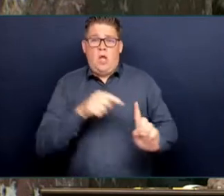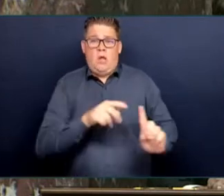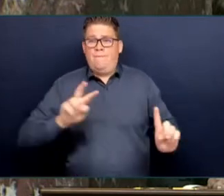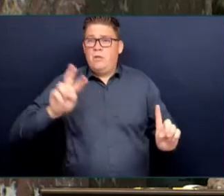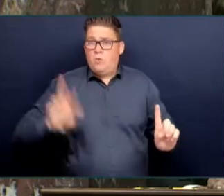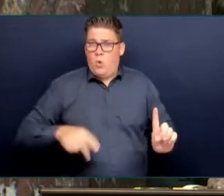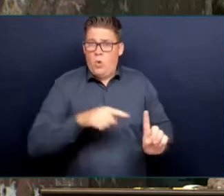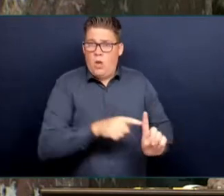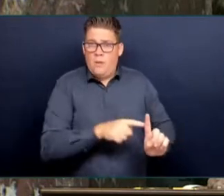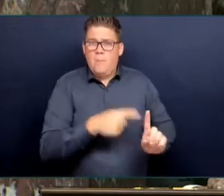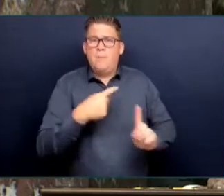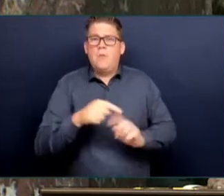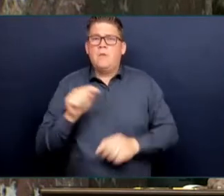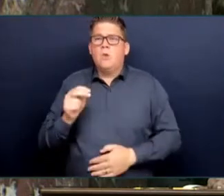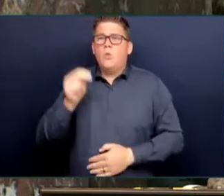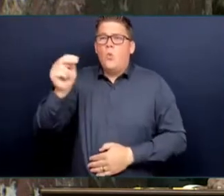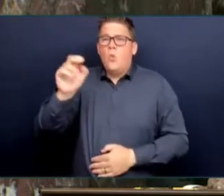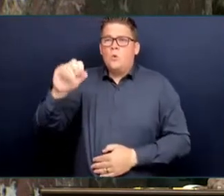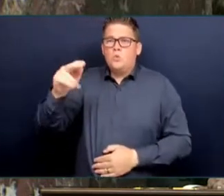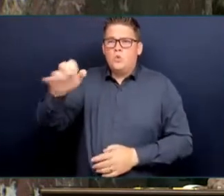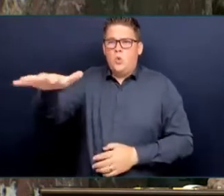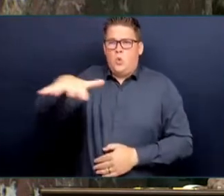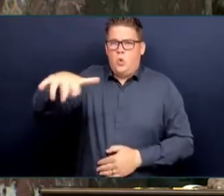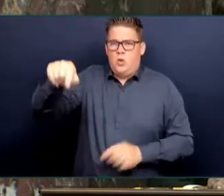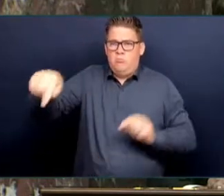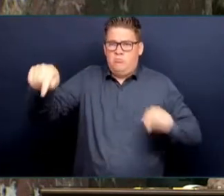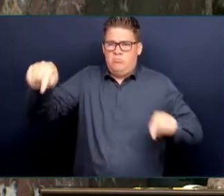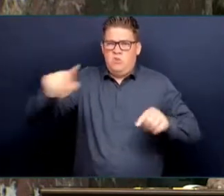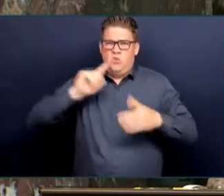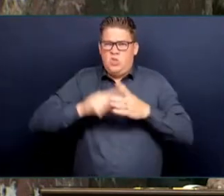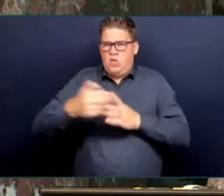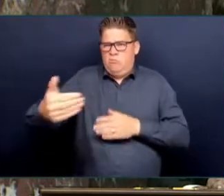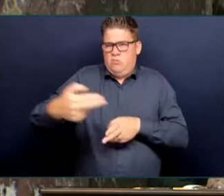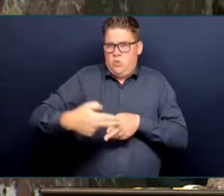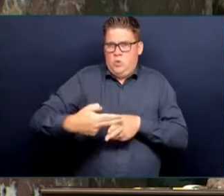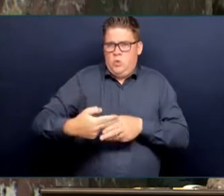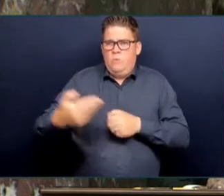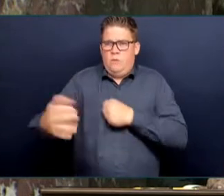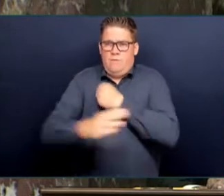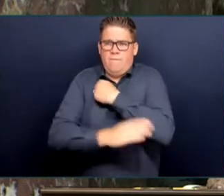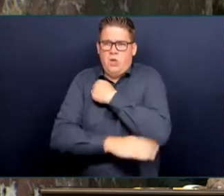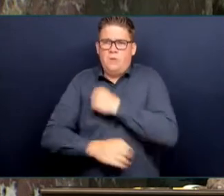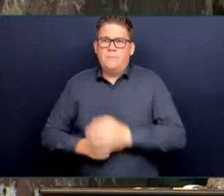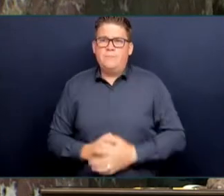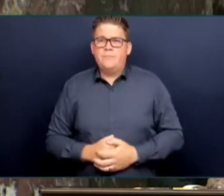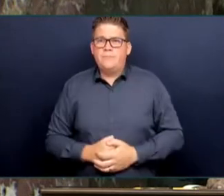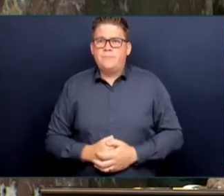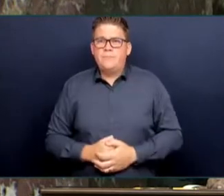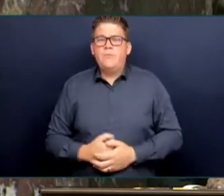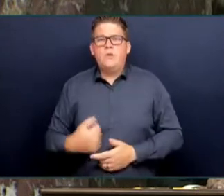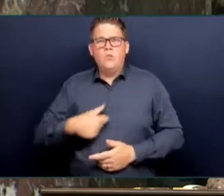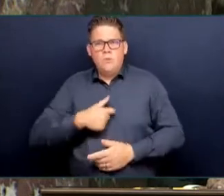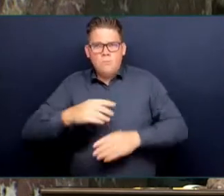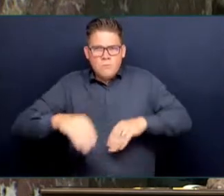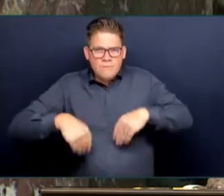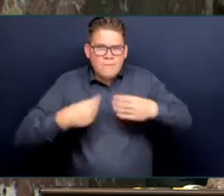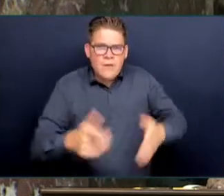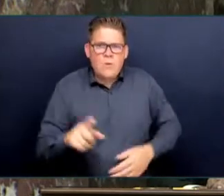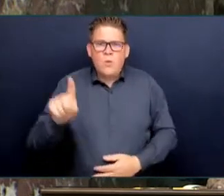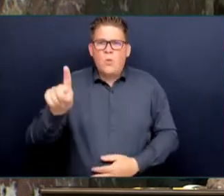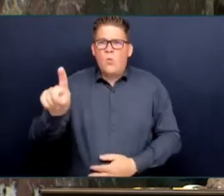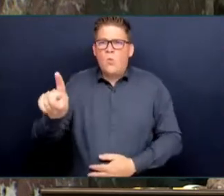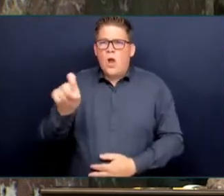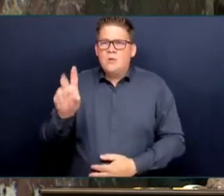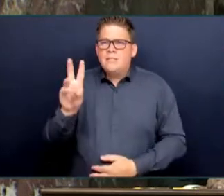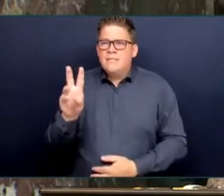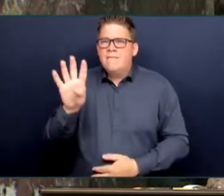of the solution, Mr. Speaker, and we have provided, as I said, $164 million in Budget 2022 to create